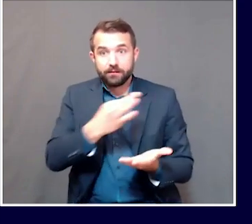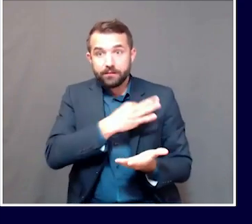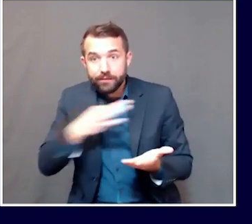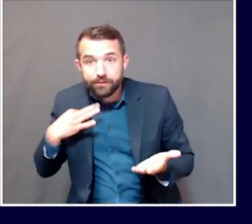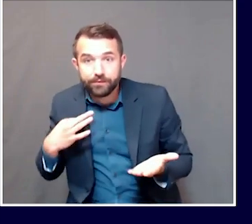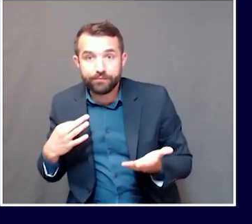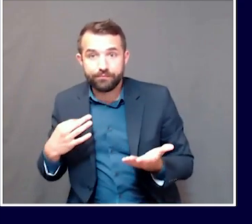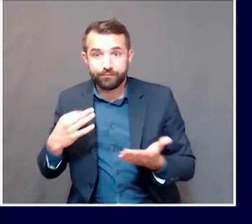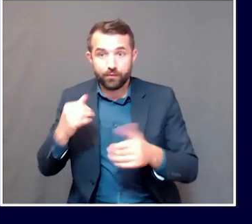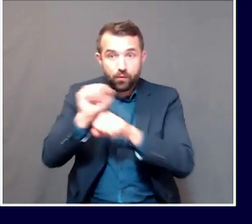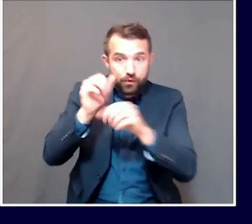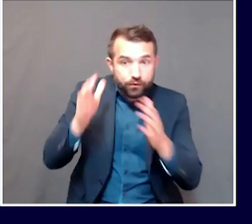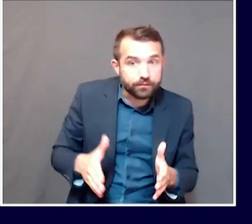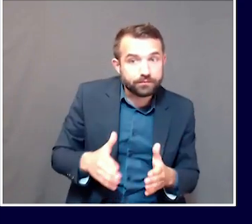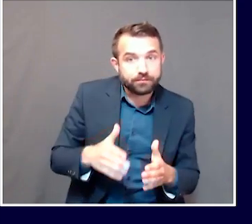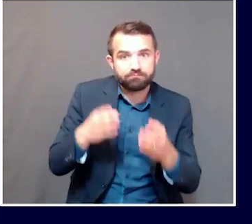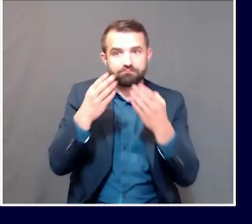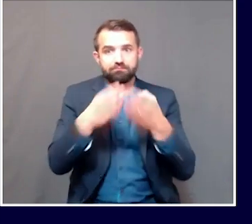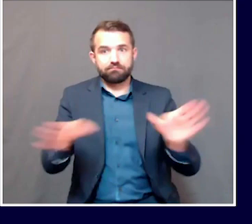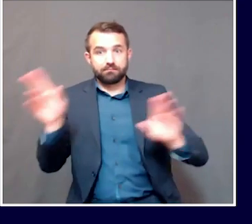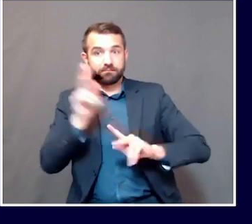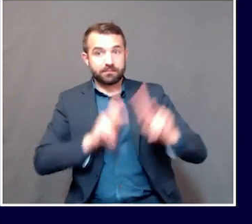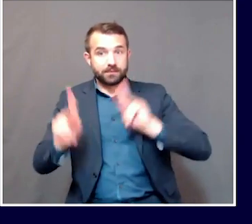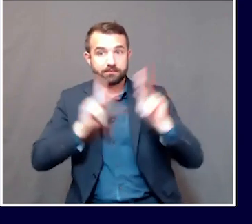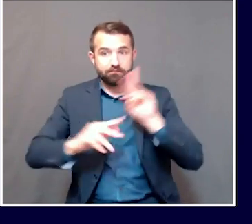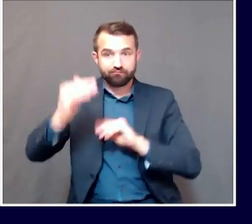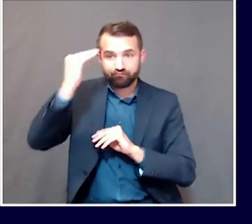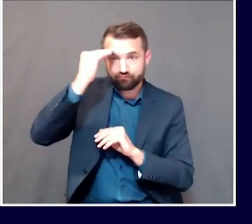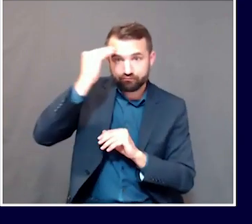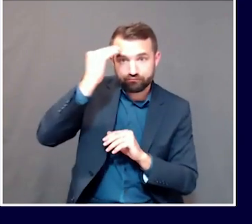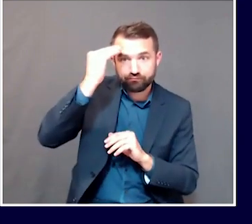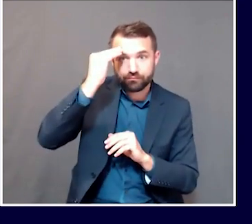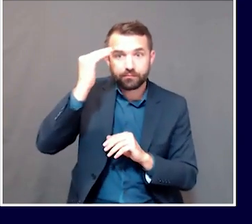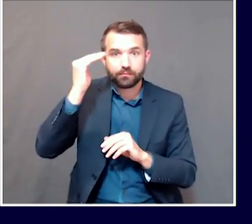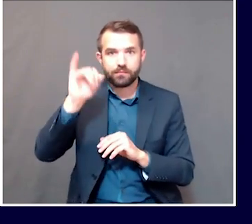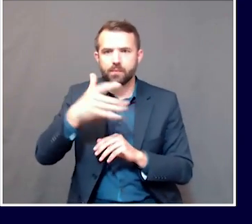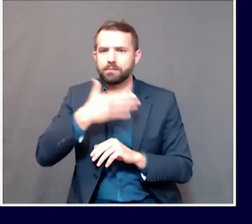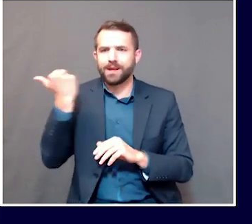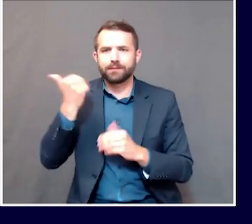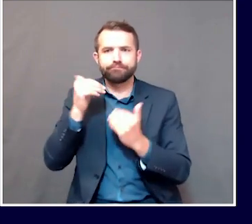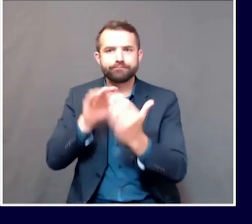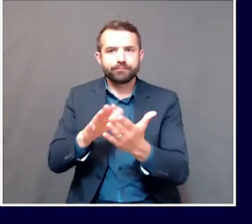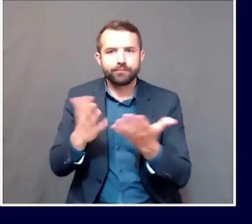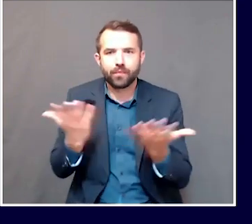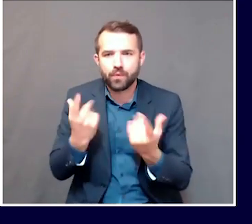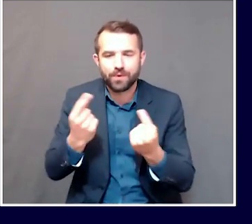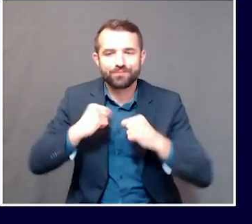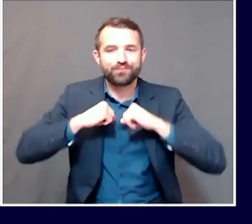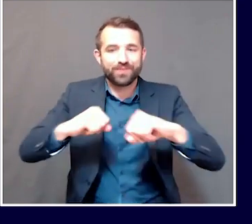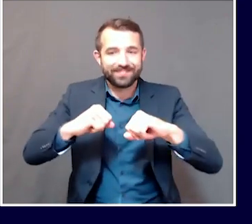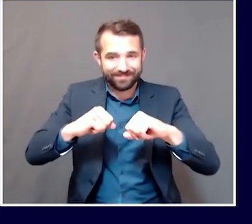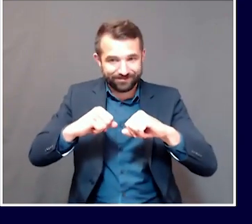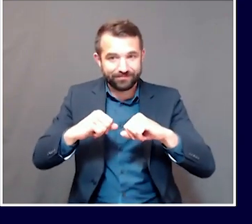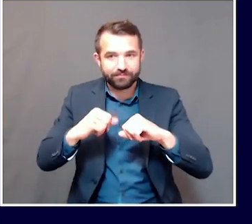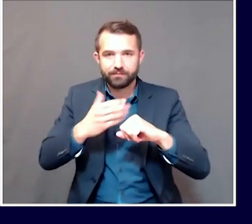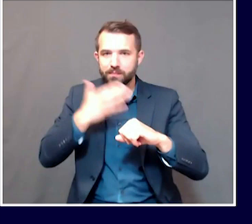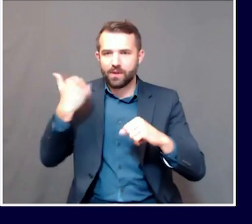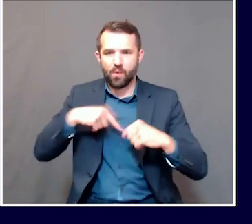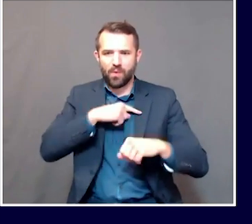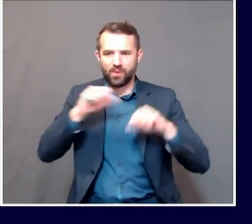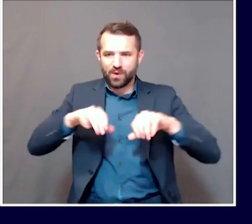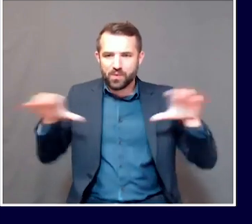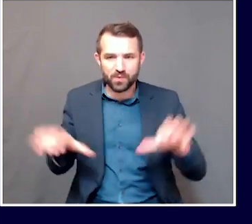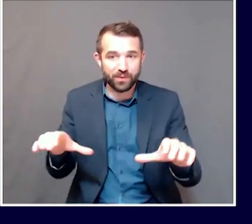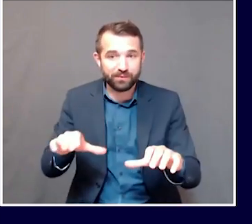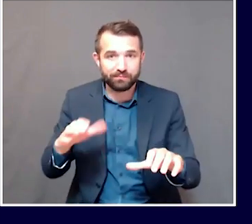know that they will be protected by every means possible. I'm glad our plans are working